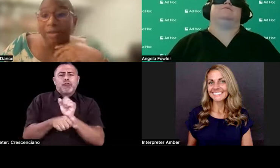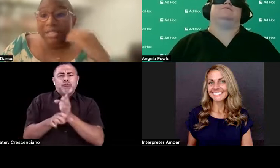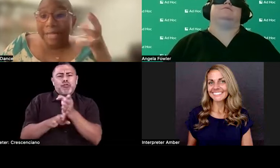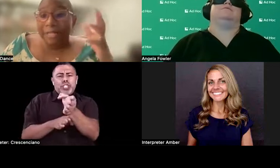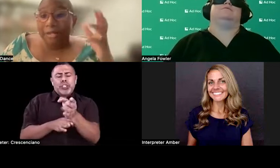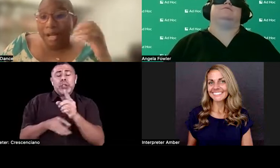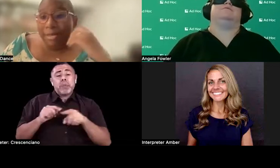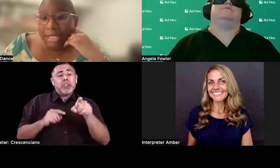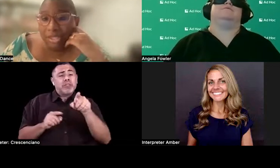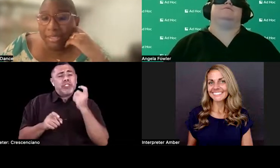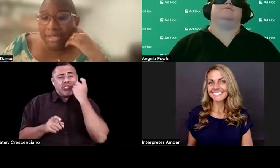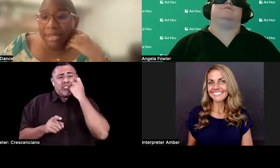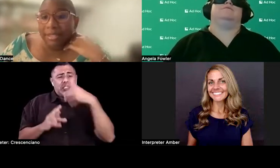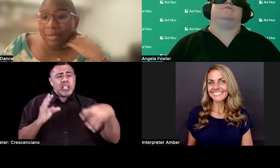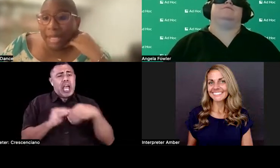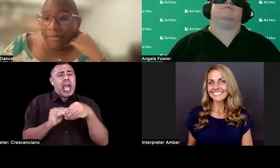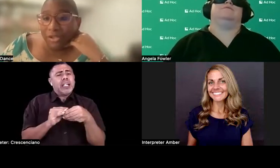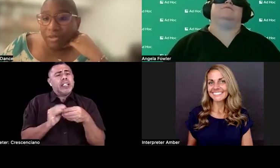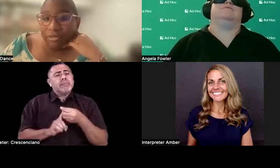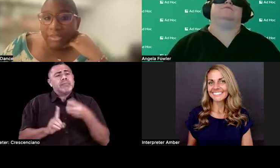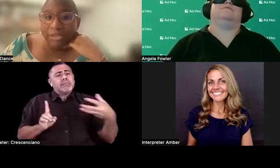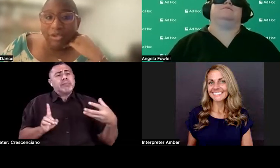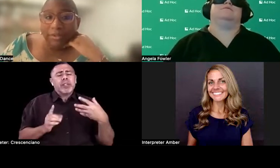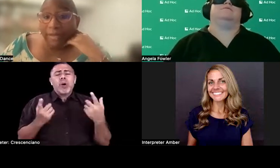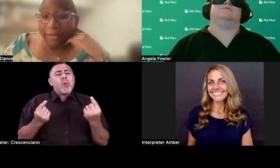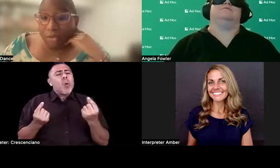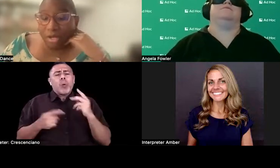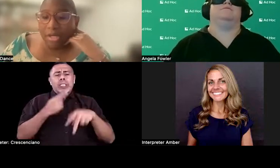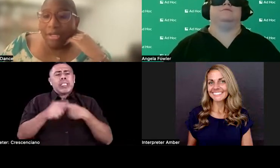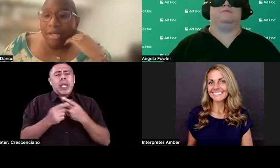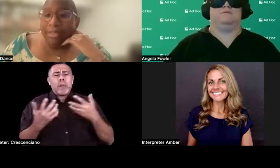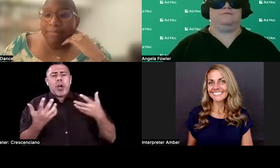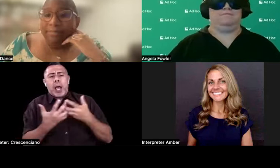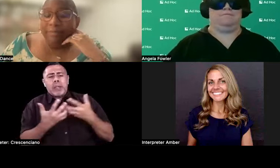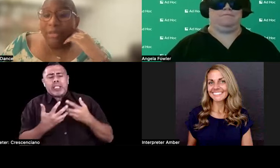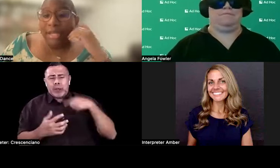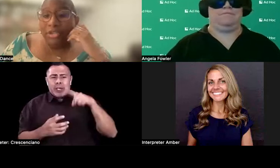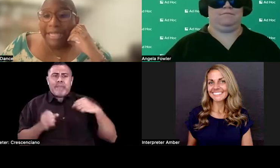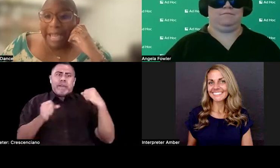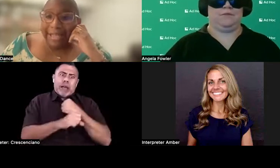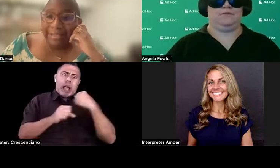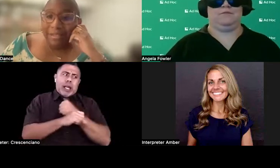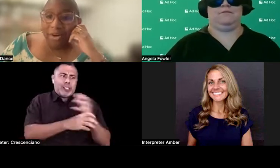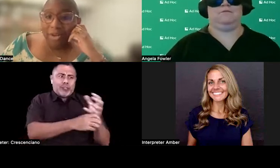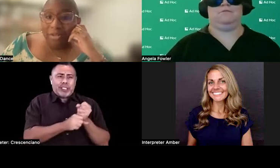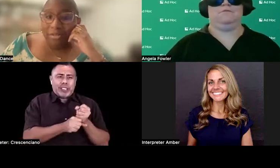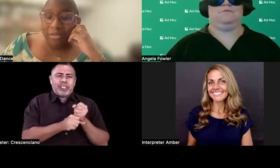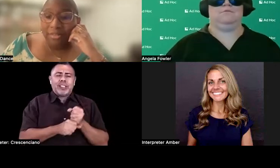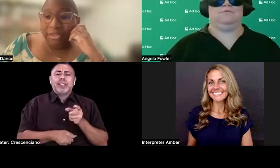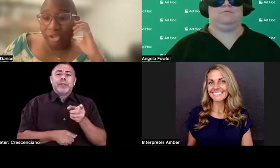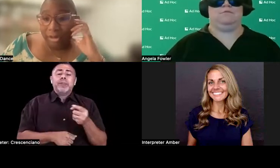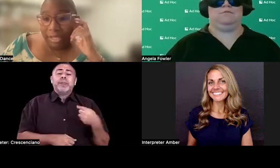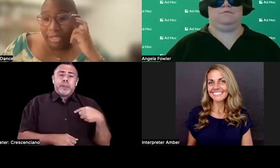which was about the types of accommodations that we have to essentially fight for. We actually asked our